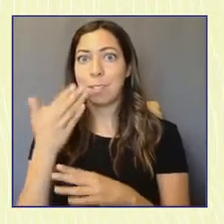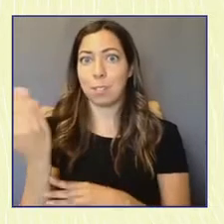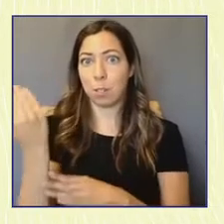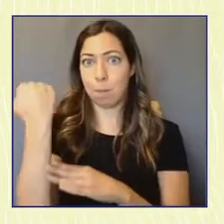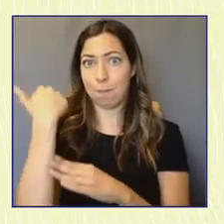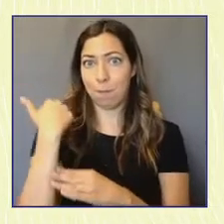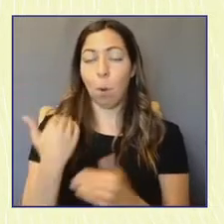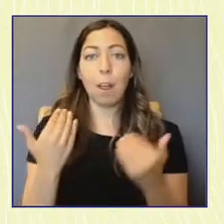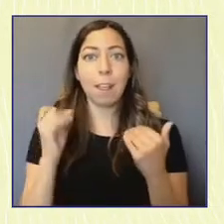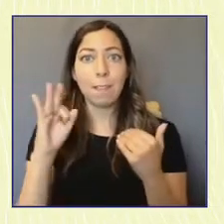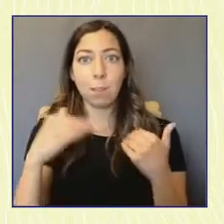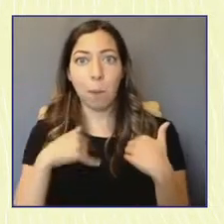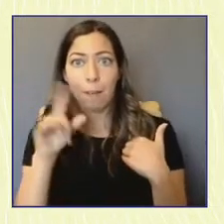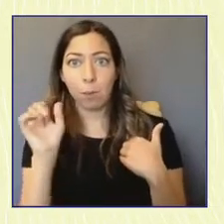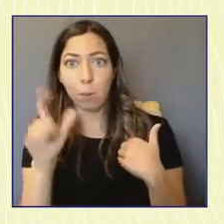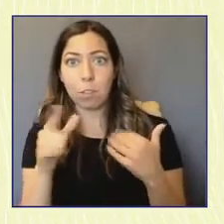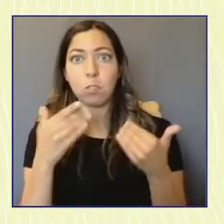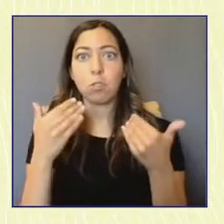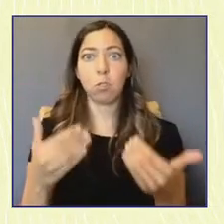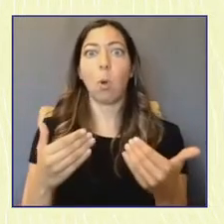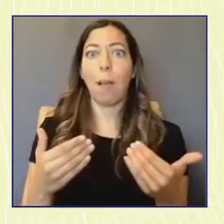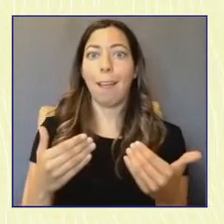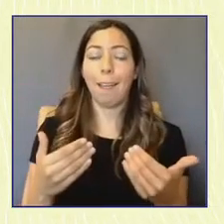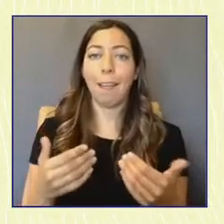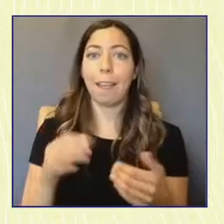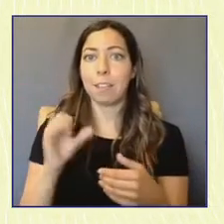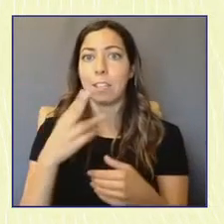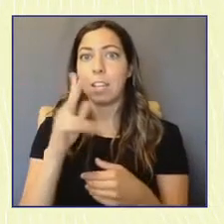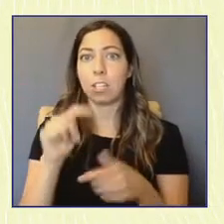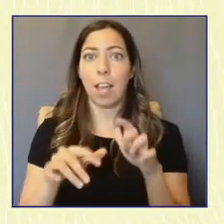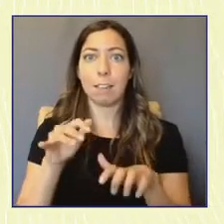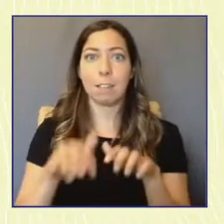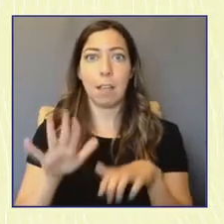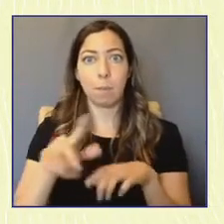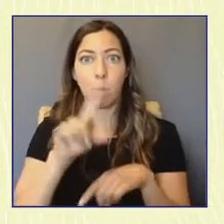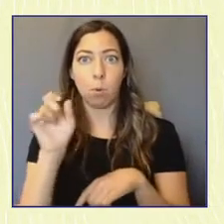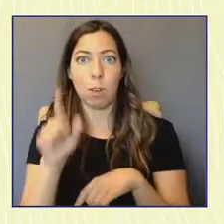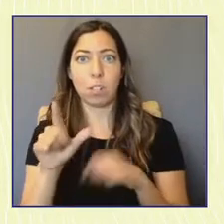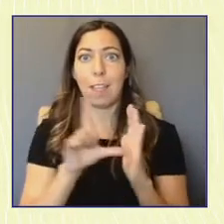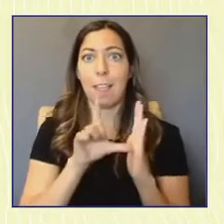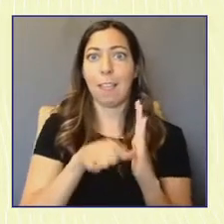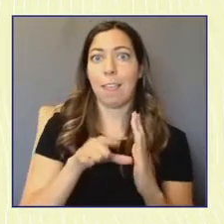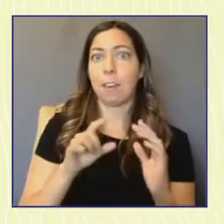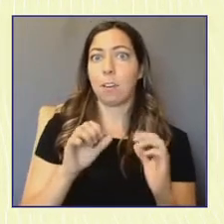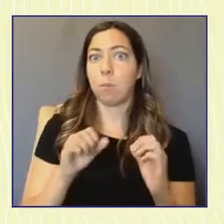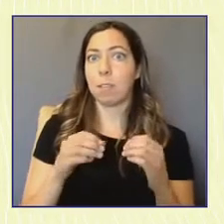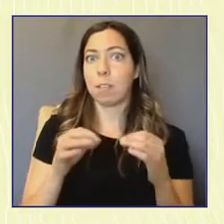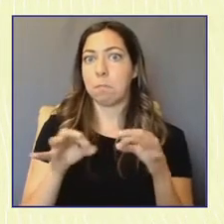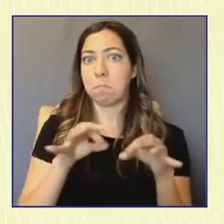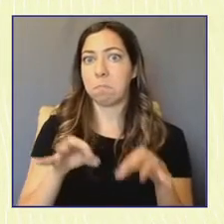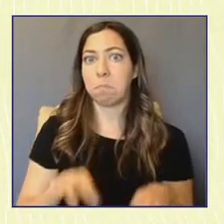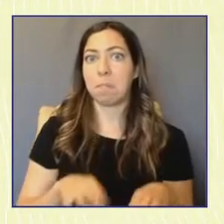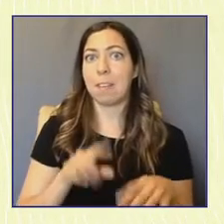Q&A feature for Zoe, Denise, Allegra, and we will get them all of those questions. Take it away, Allegra.